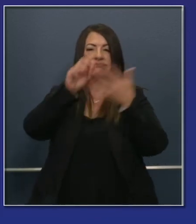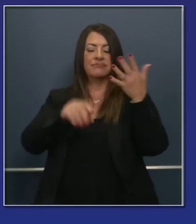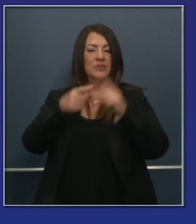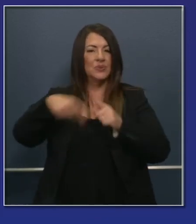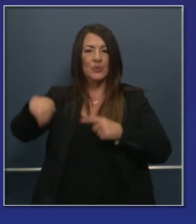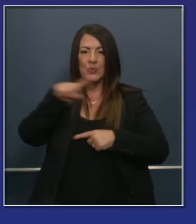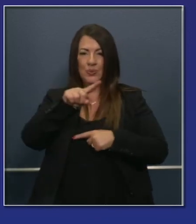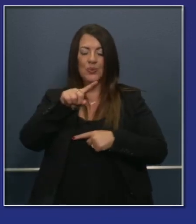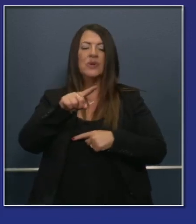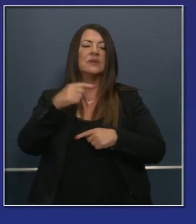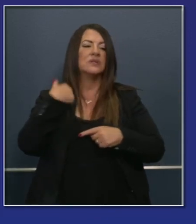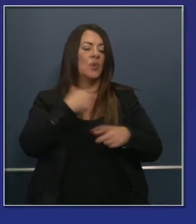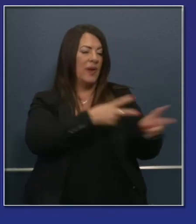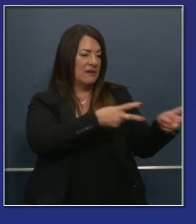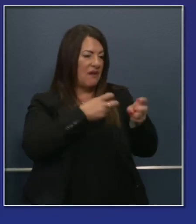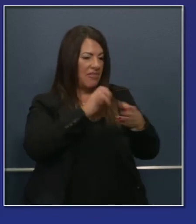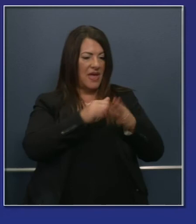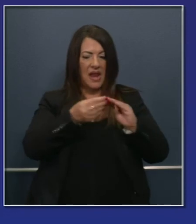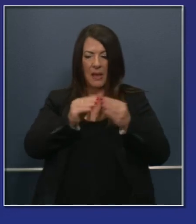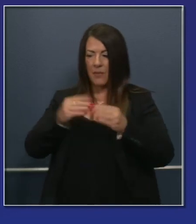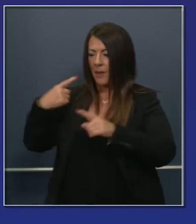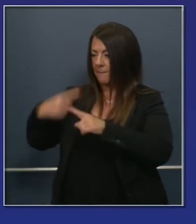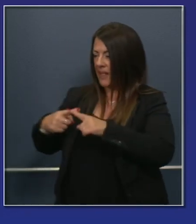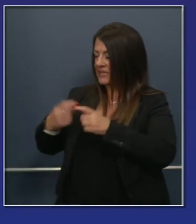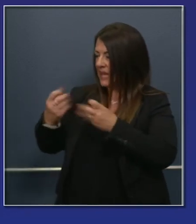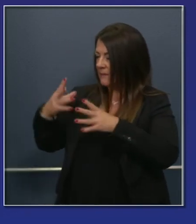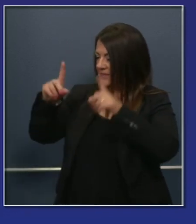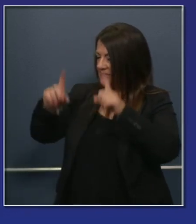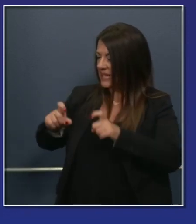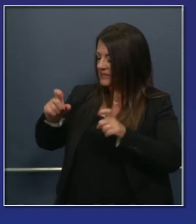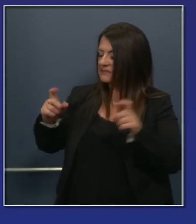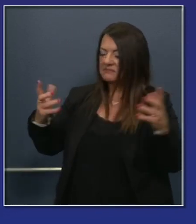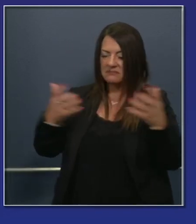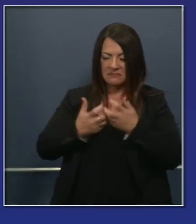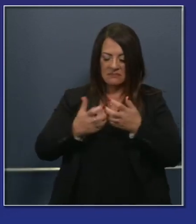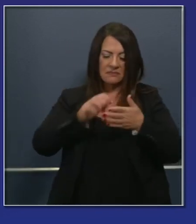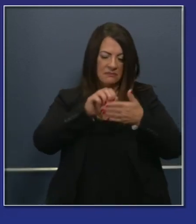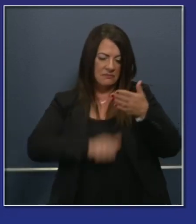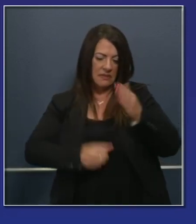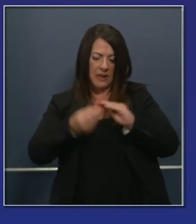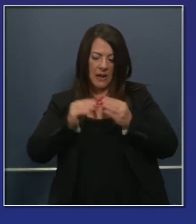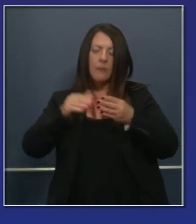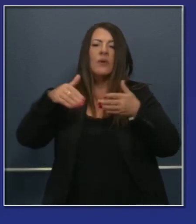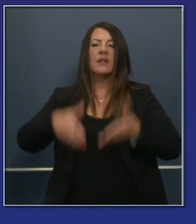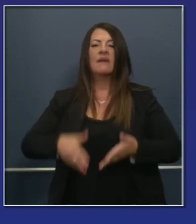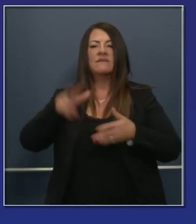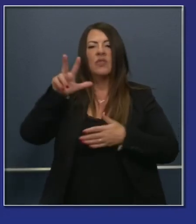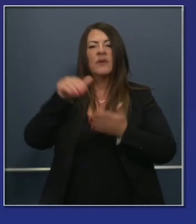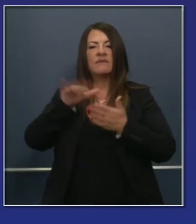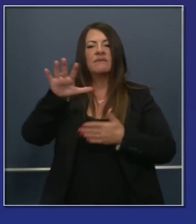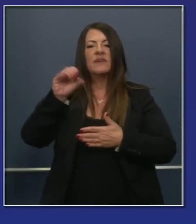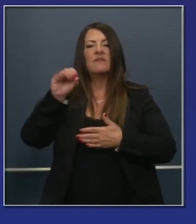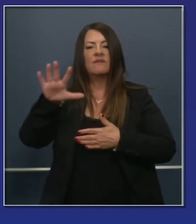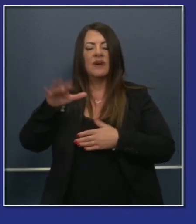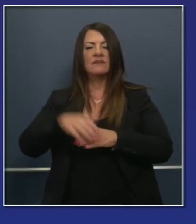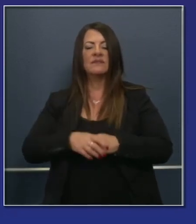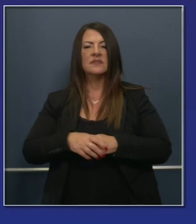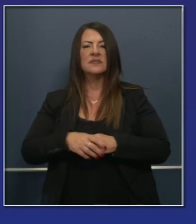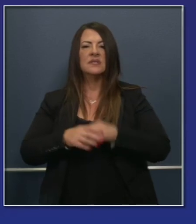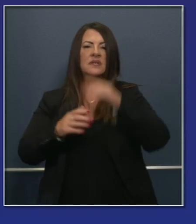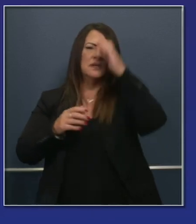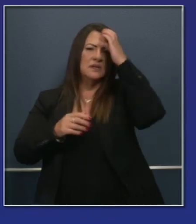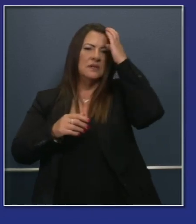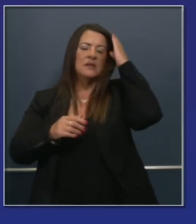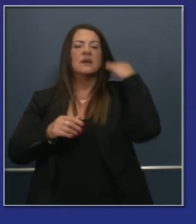295,000 cases. A lot of those will be deduplicated, and roughly 20,000 positives